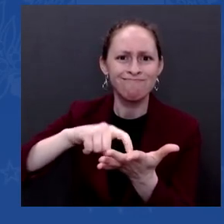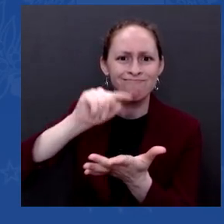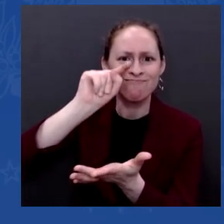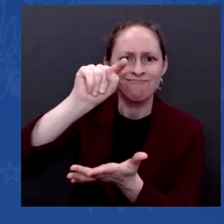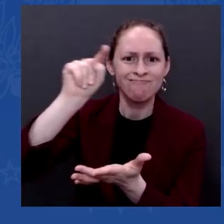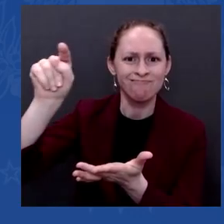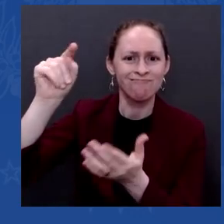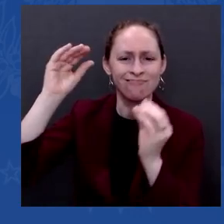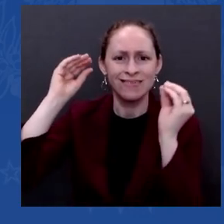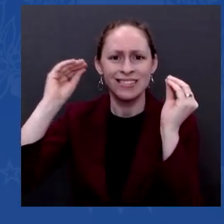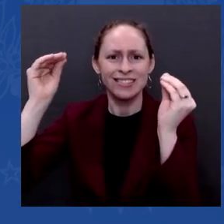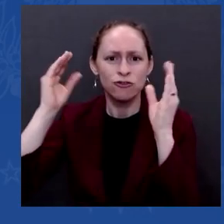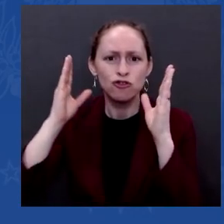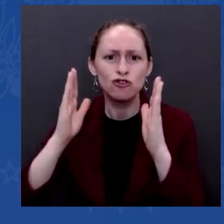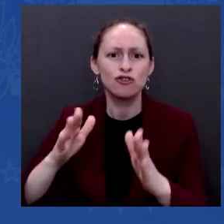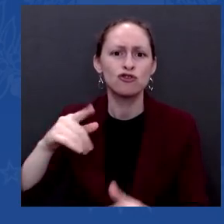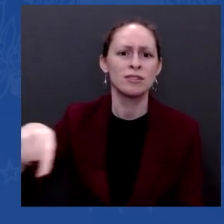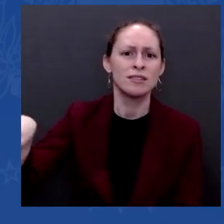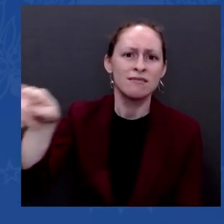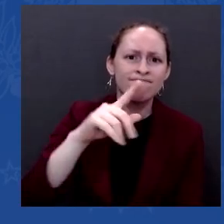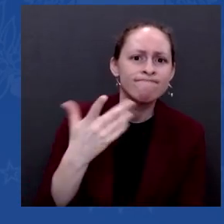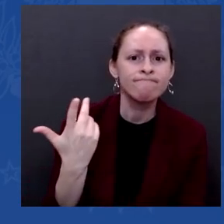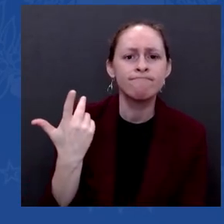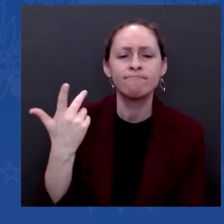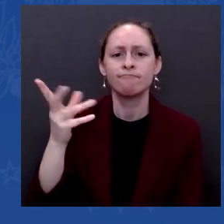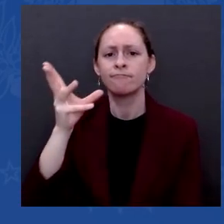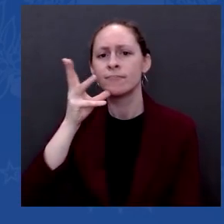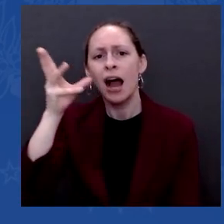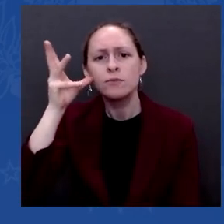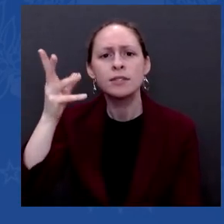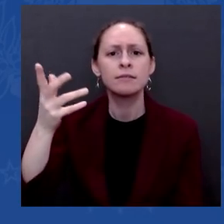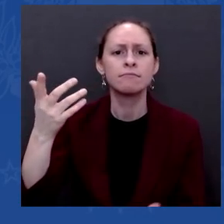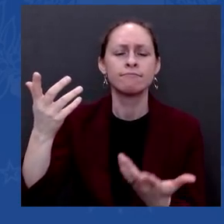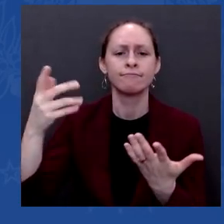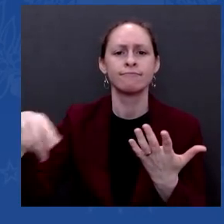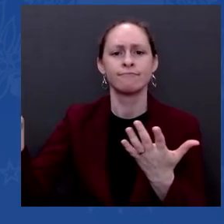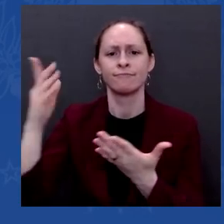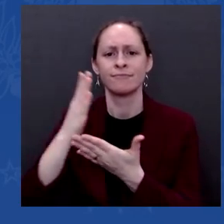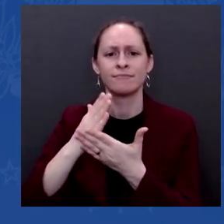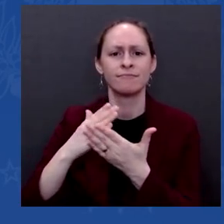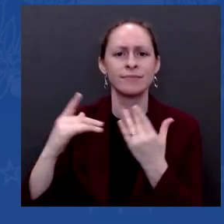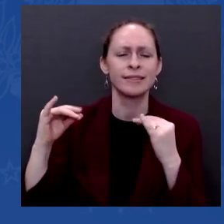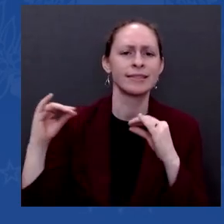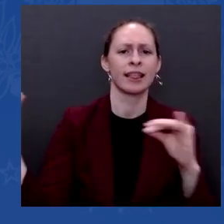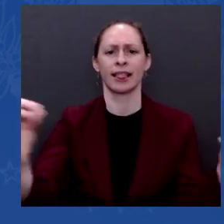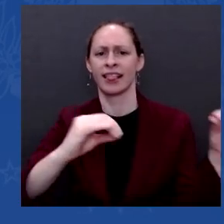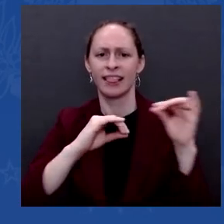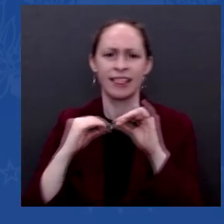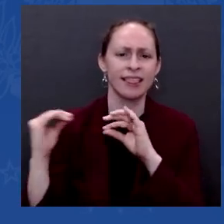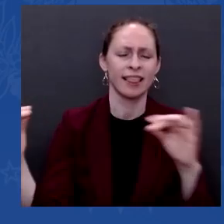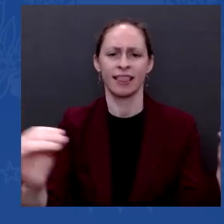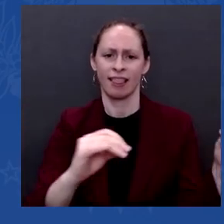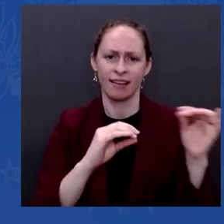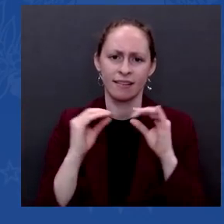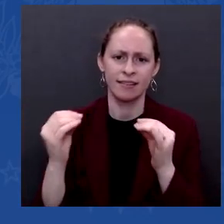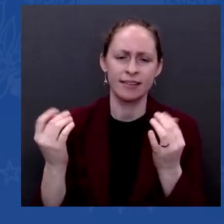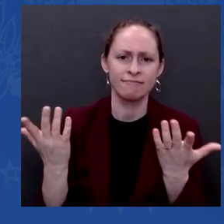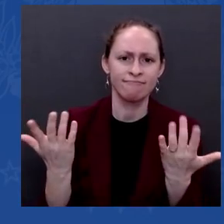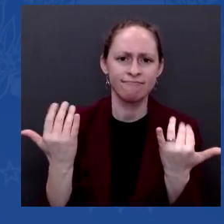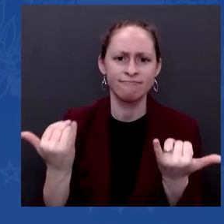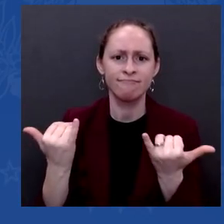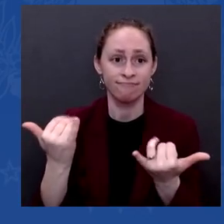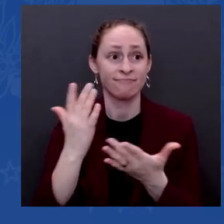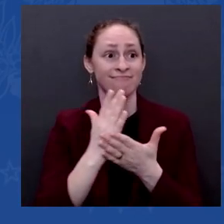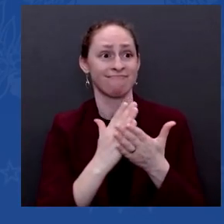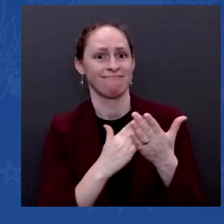ago. Yet they're closing in some areas. What do you say to those teachers and principals and parents about school closings? And what can your